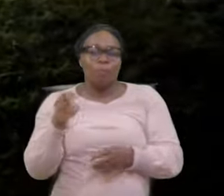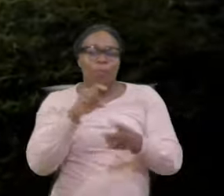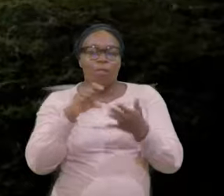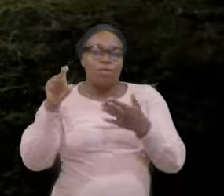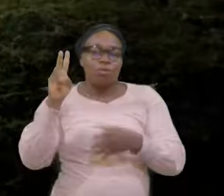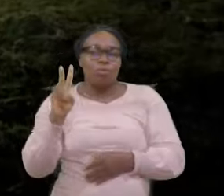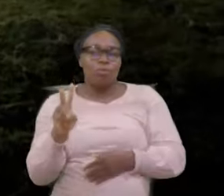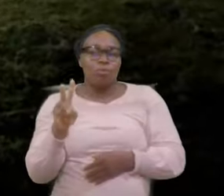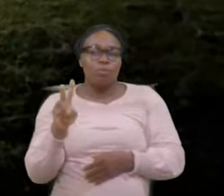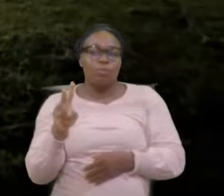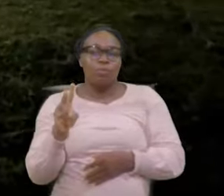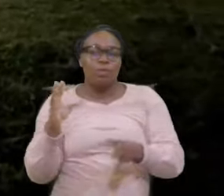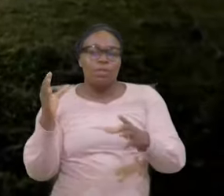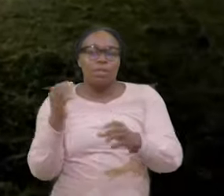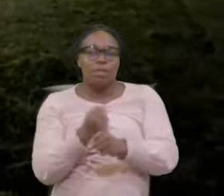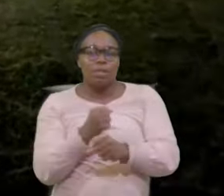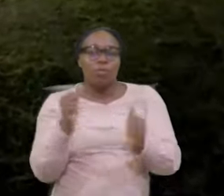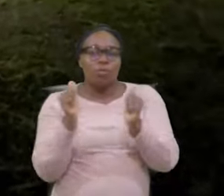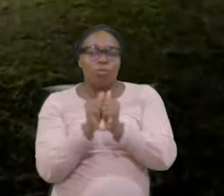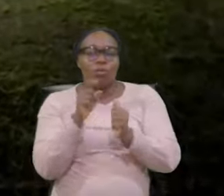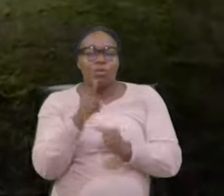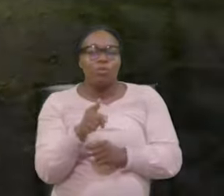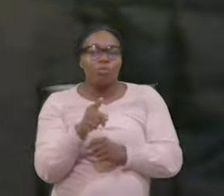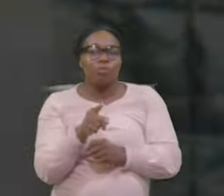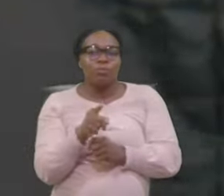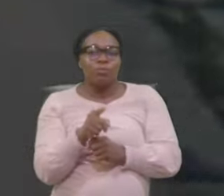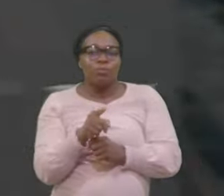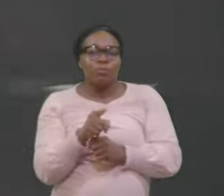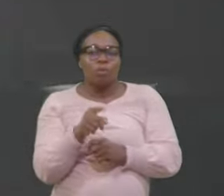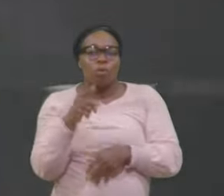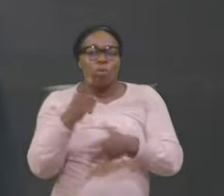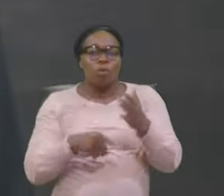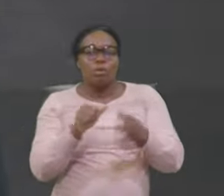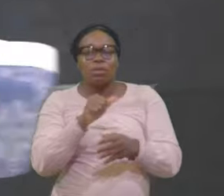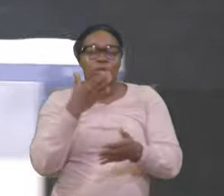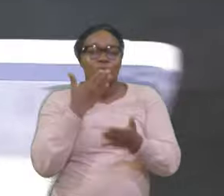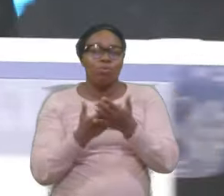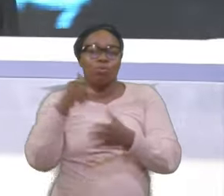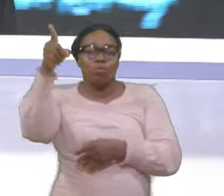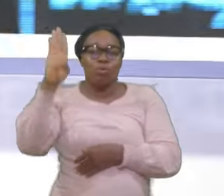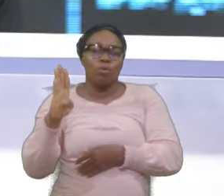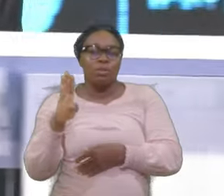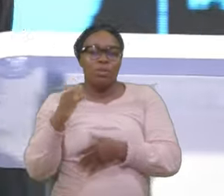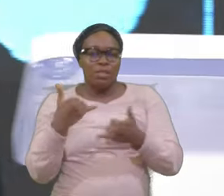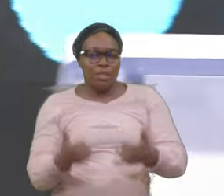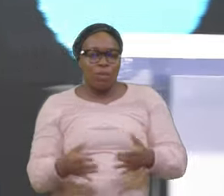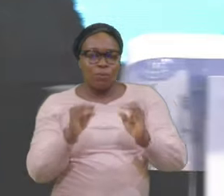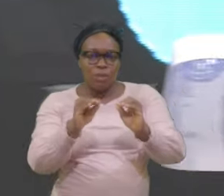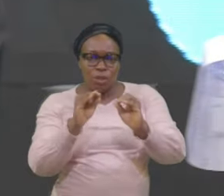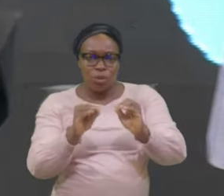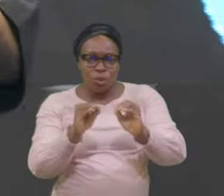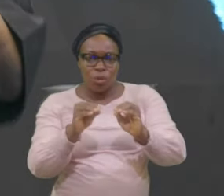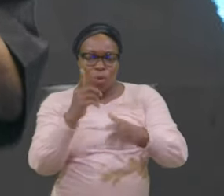Take What you Was What a Good God Is even Teaching us What to Say